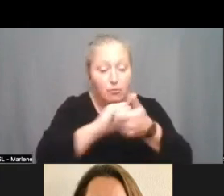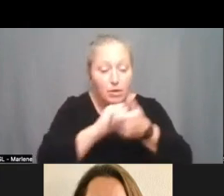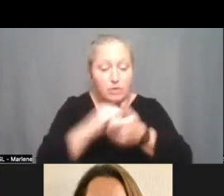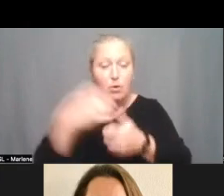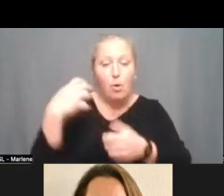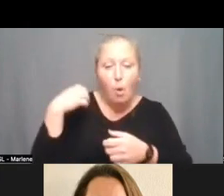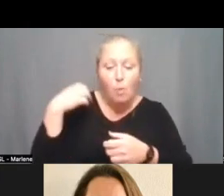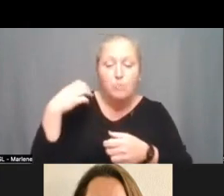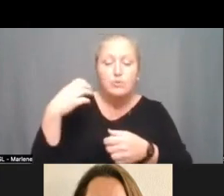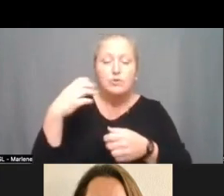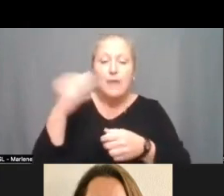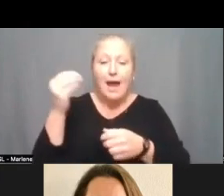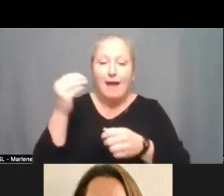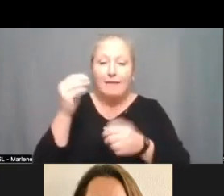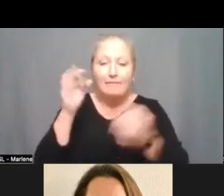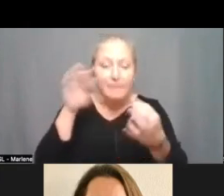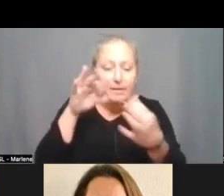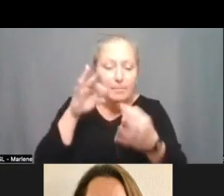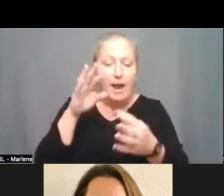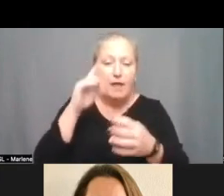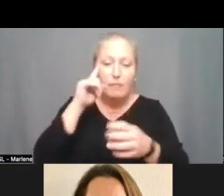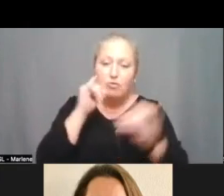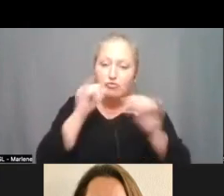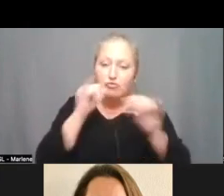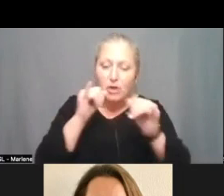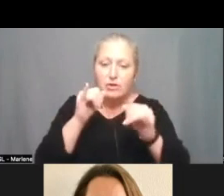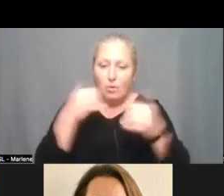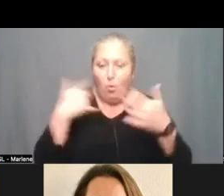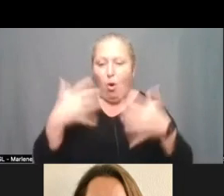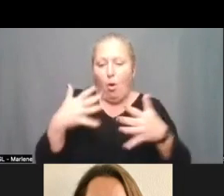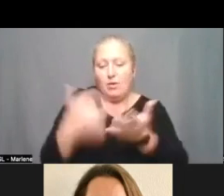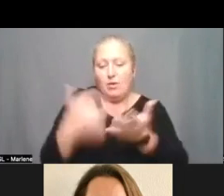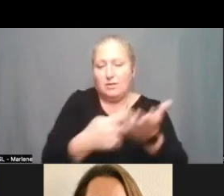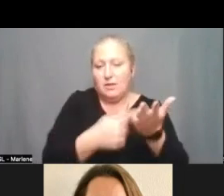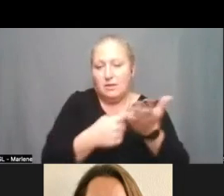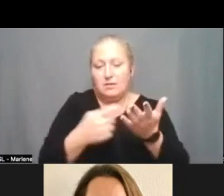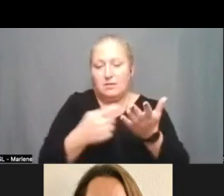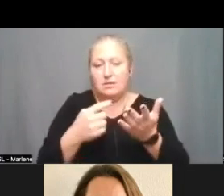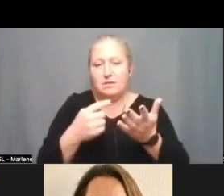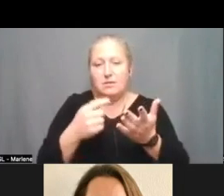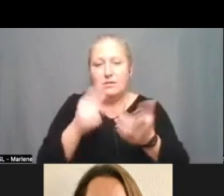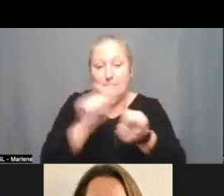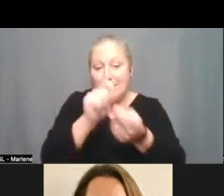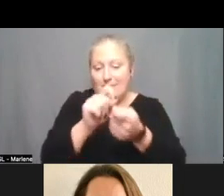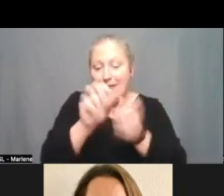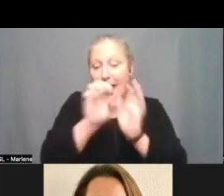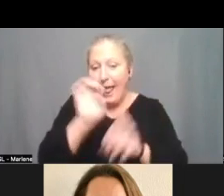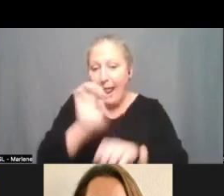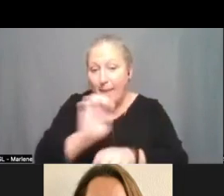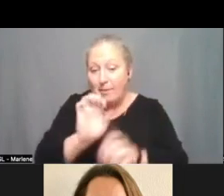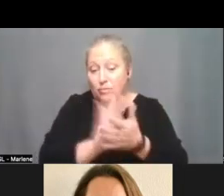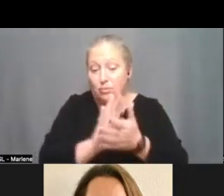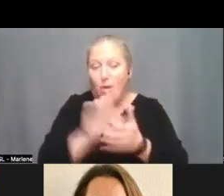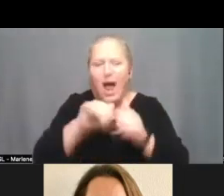feedback around instruction um that we're already talking about particularly in the elementary how can we think about that